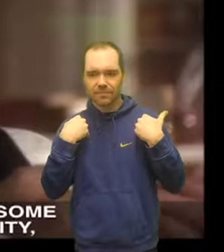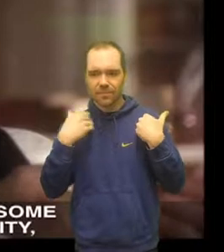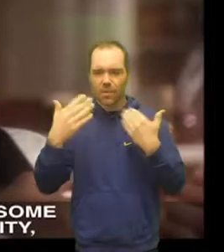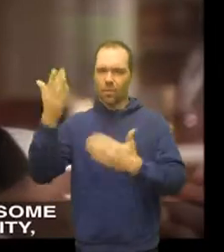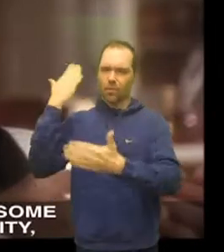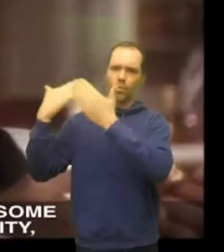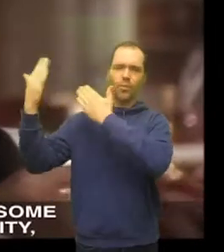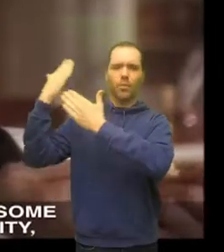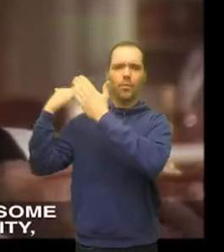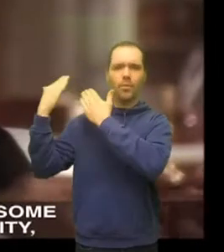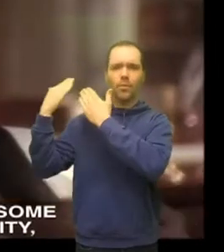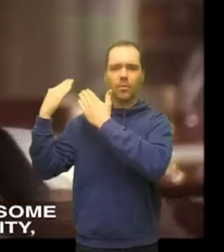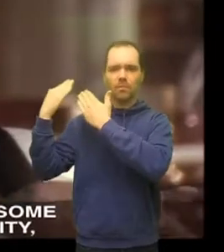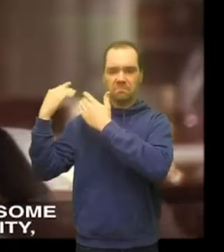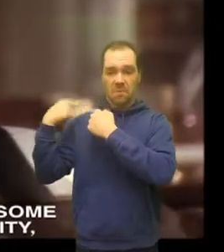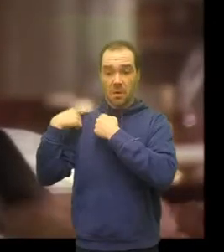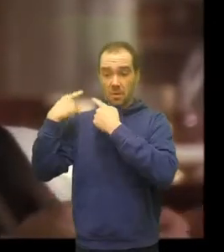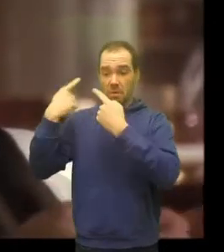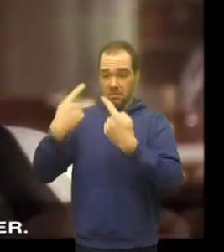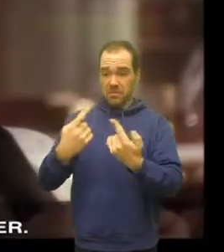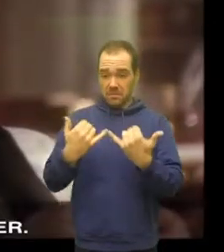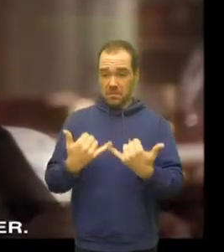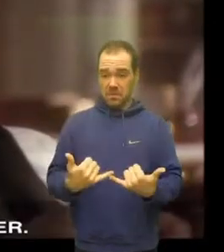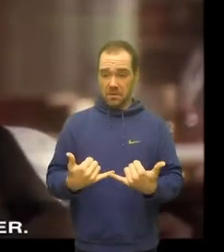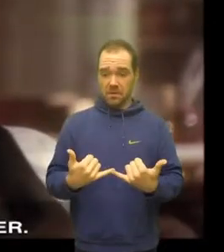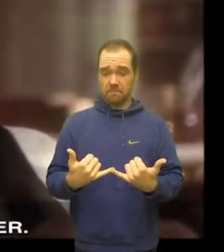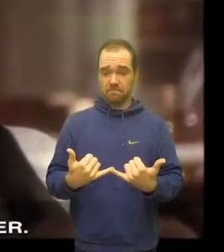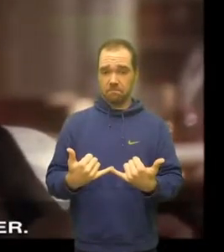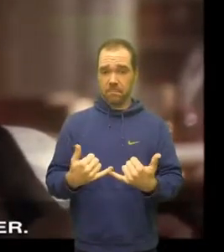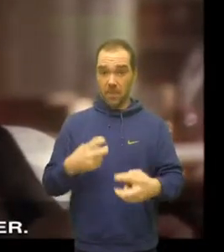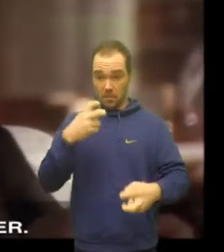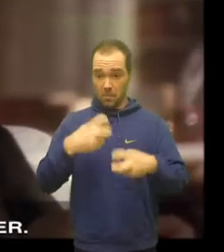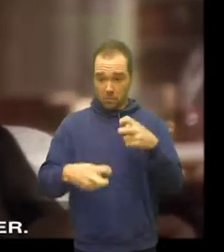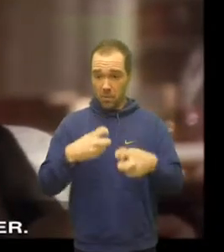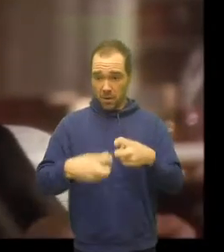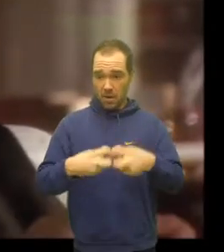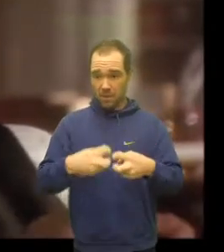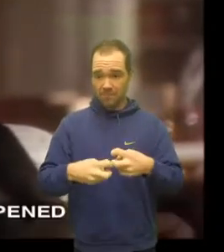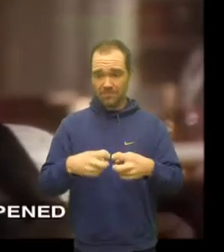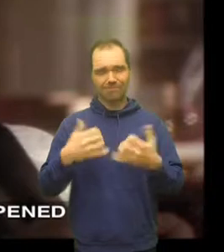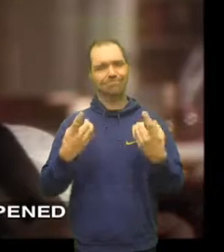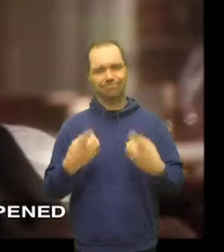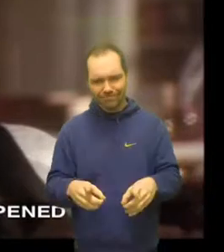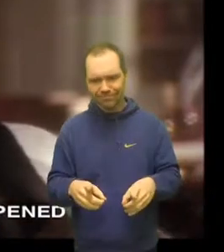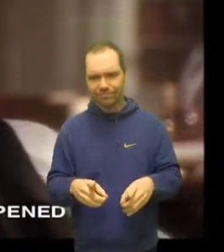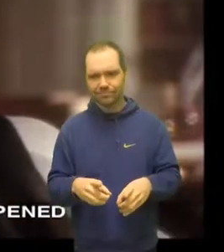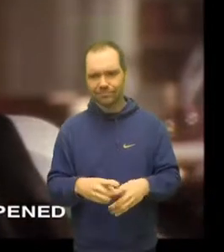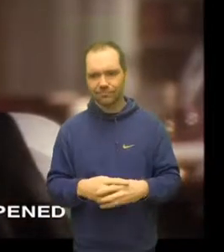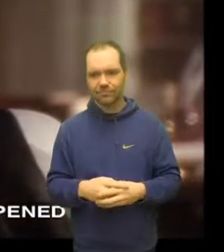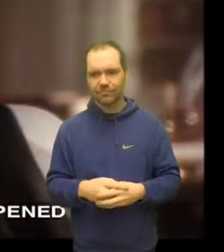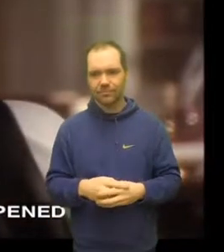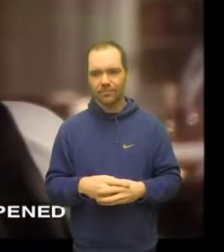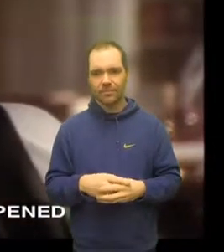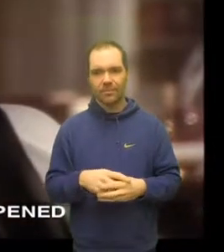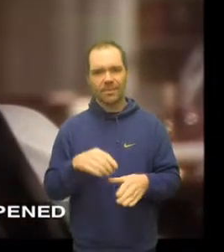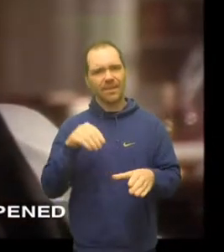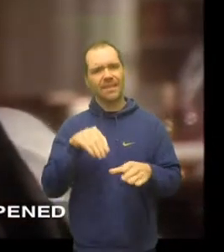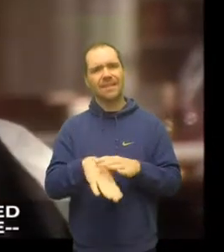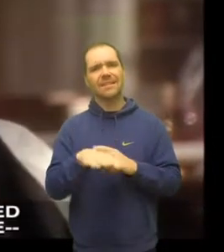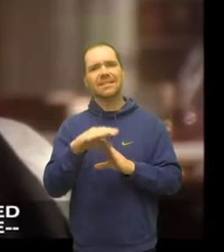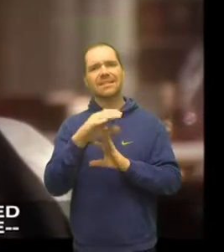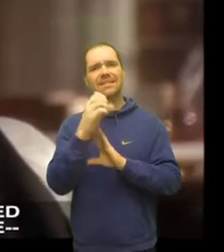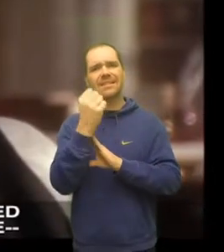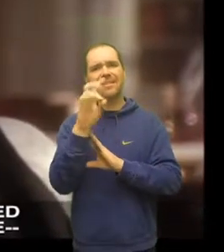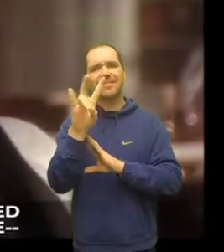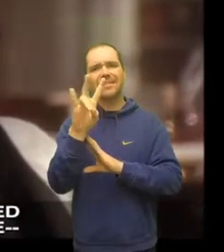even where there wasn't some strong central authority, there was always some controlling power. And everyone knows what happened to the Amphictians.